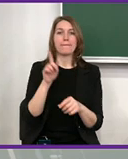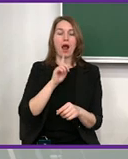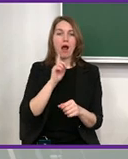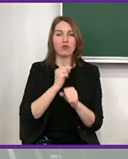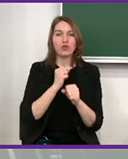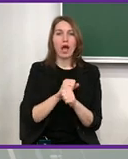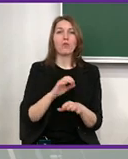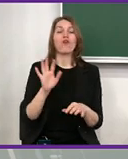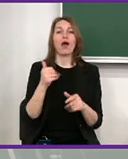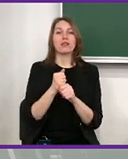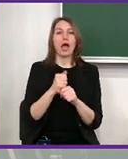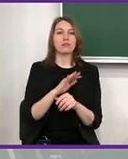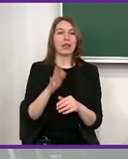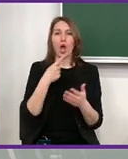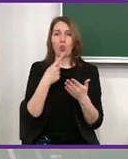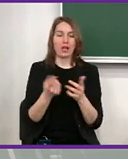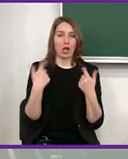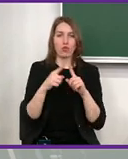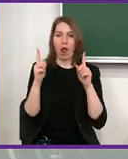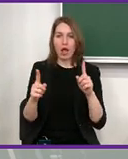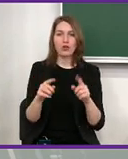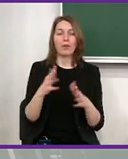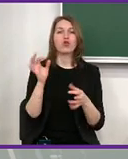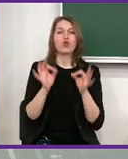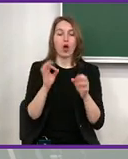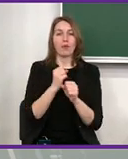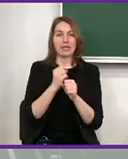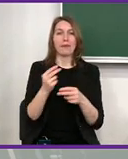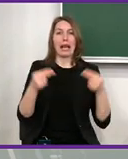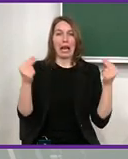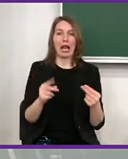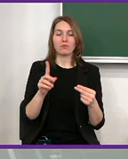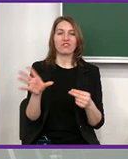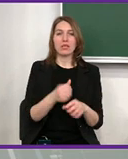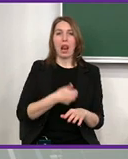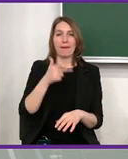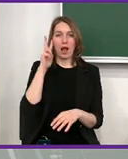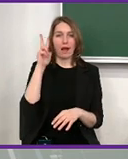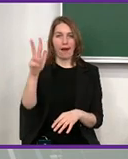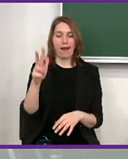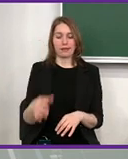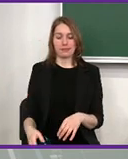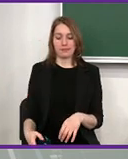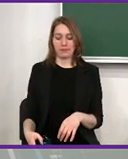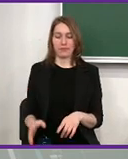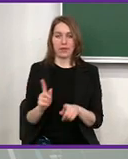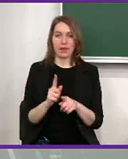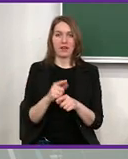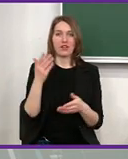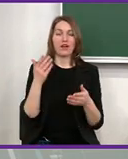they ensure lesser protection like seasonal work, temporary work, unlimited work, unlimited and so on.